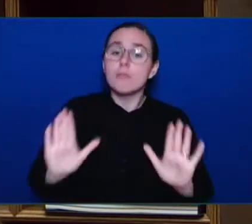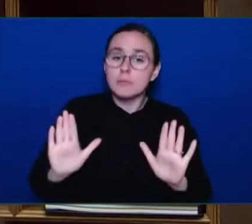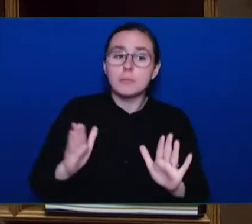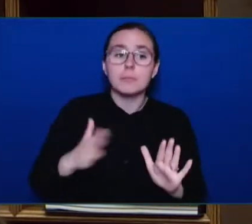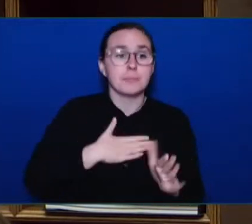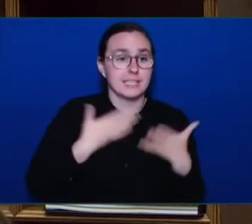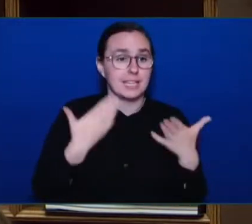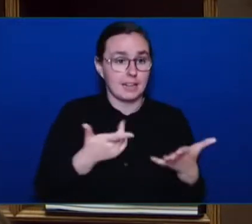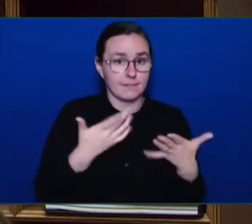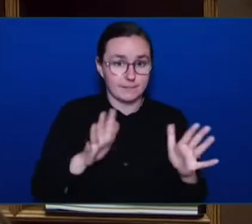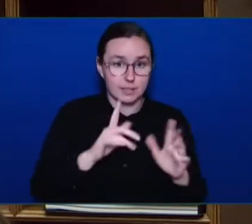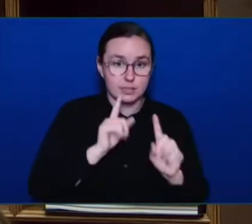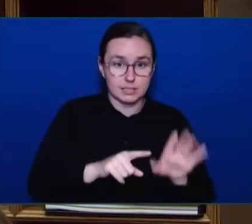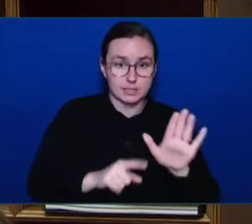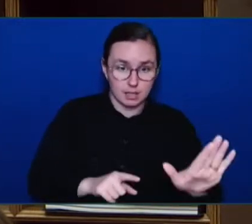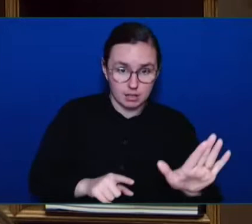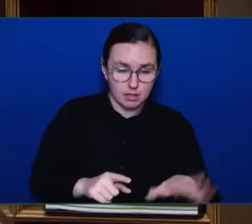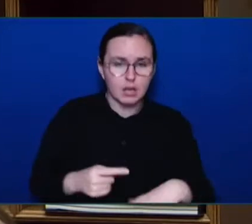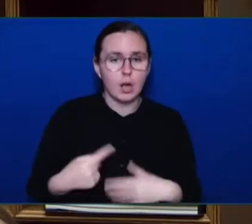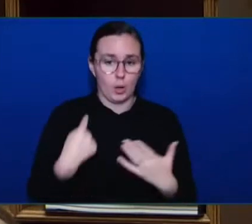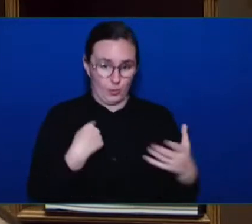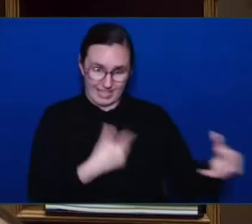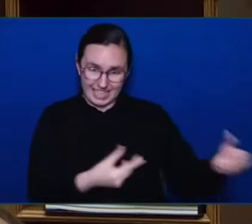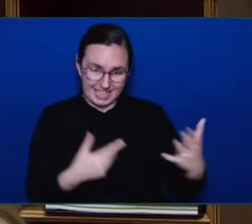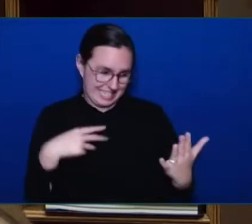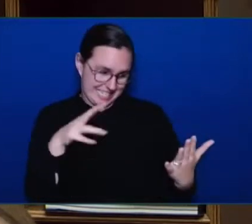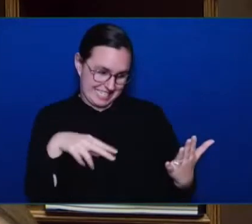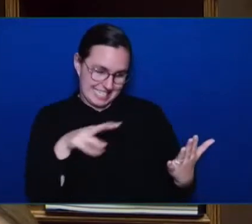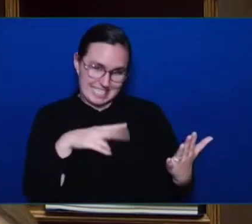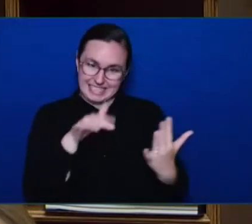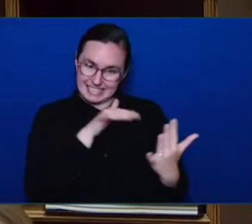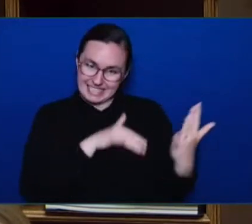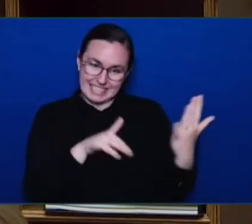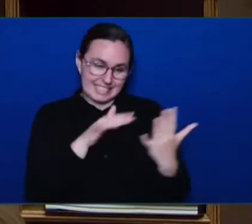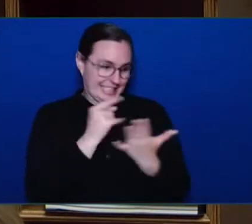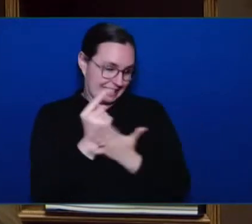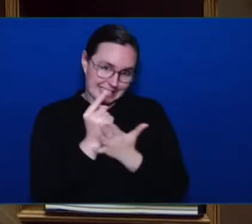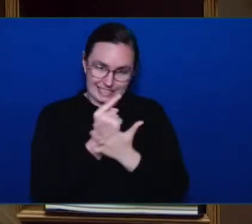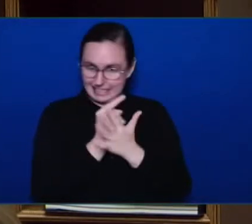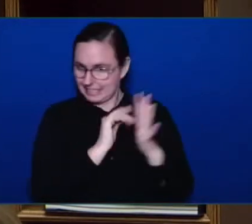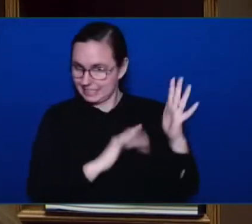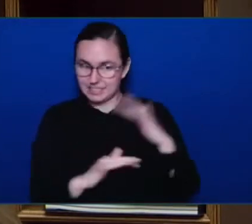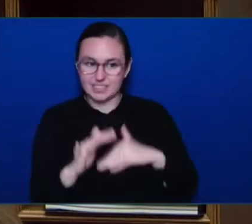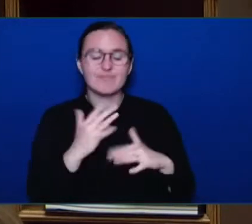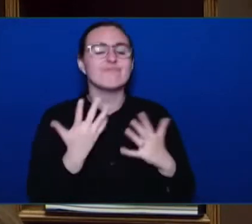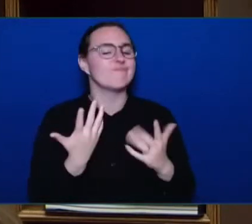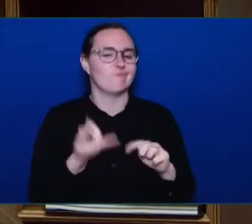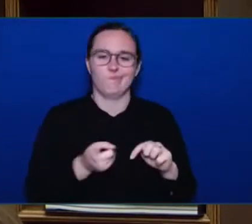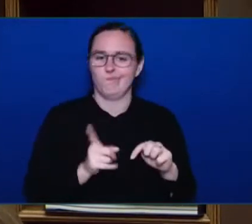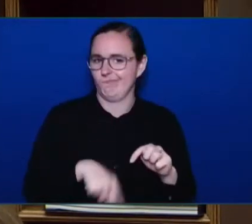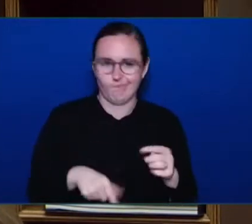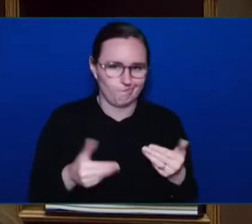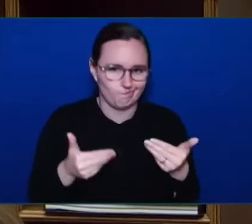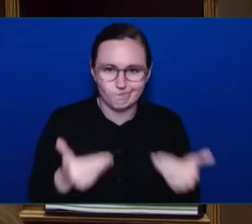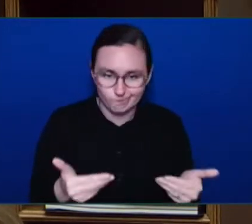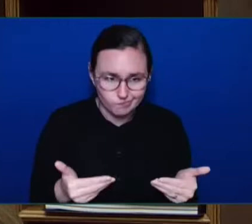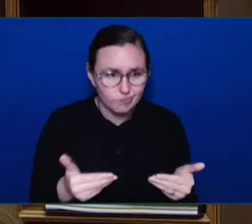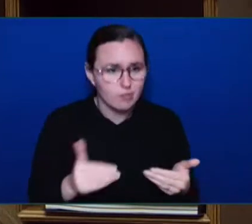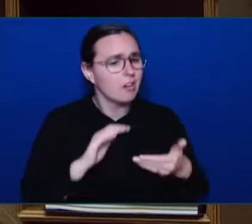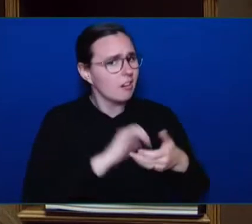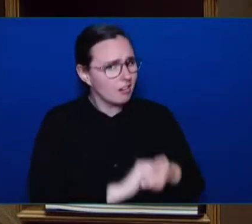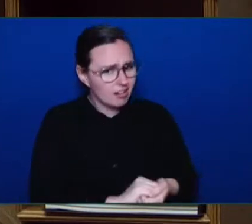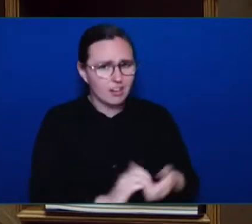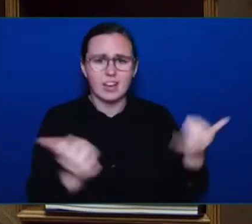the Games at this time. We are going to continue to work alongside the nations as we move forward. We're going to continue to support